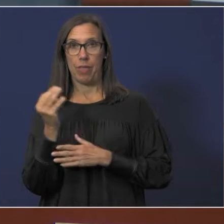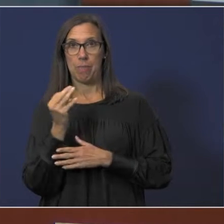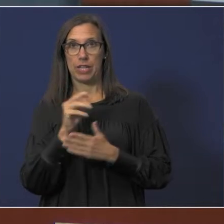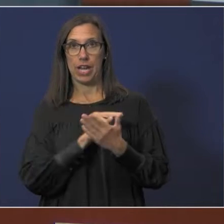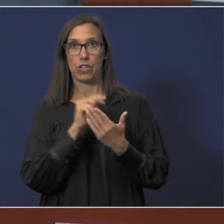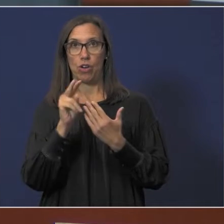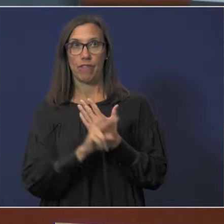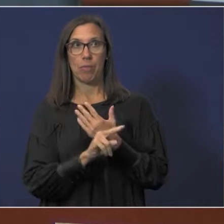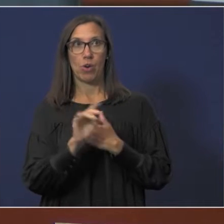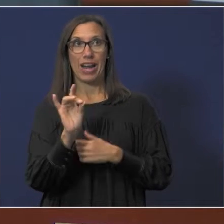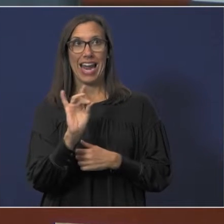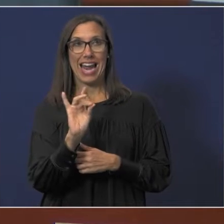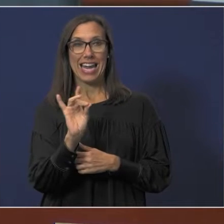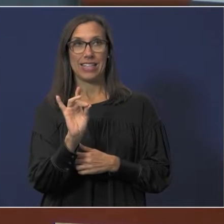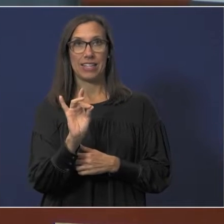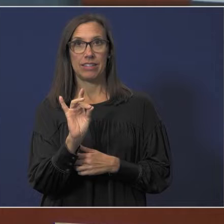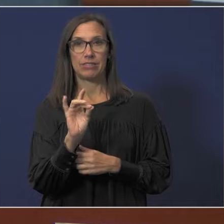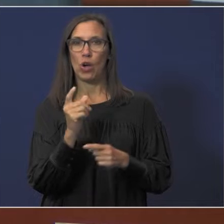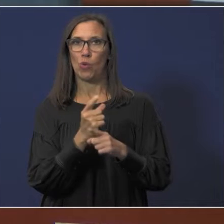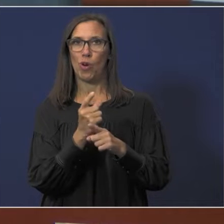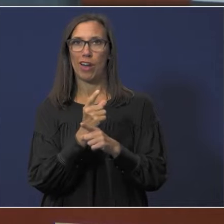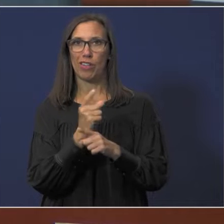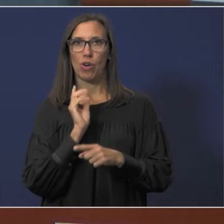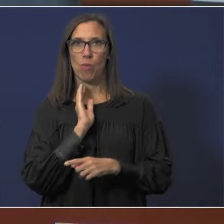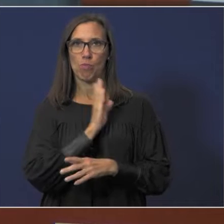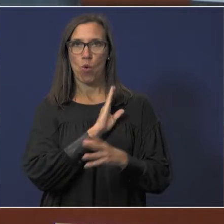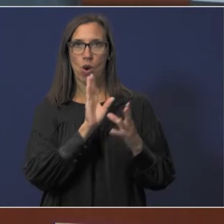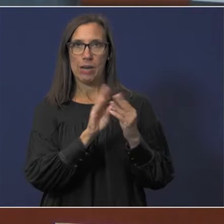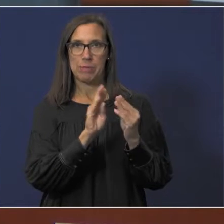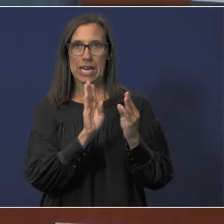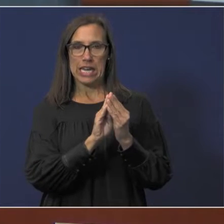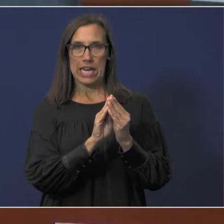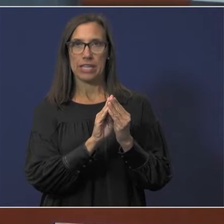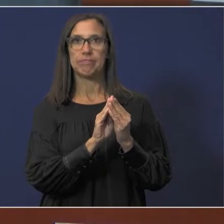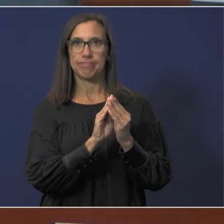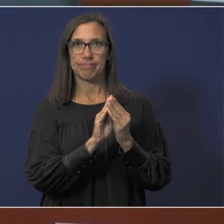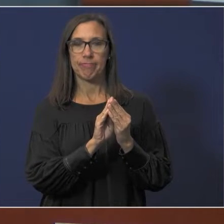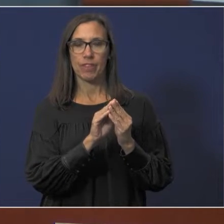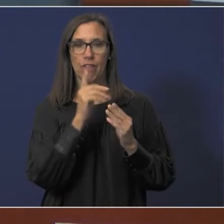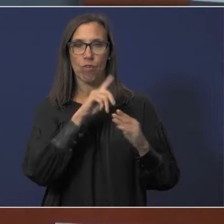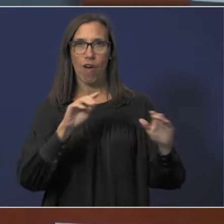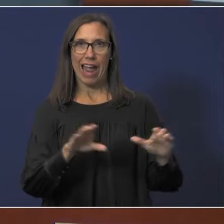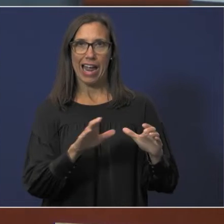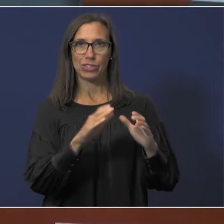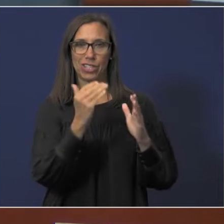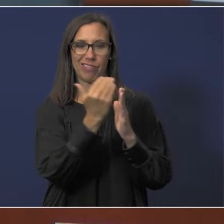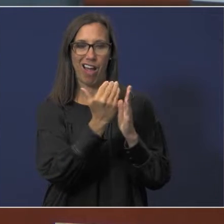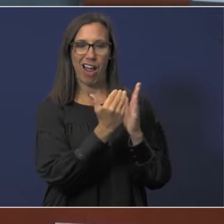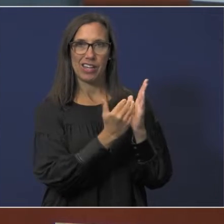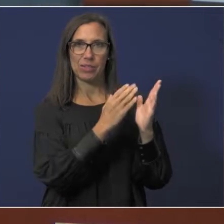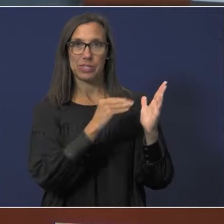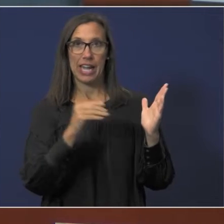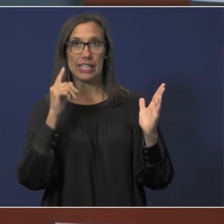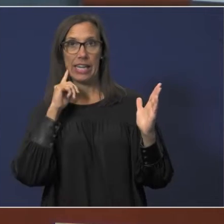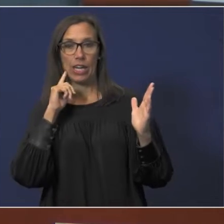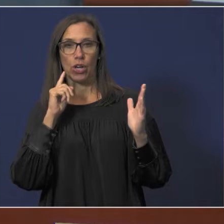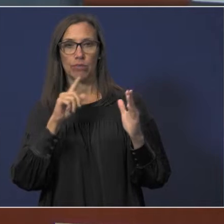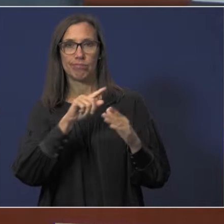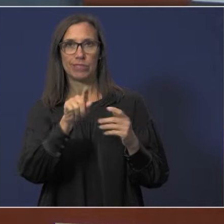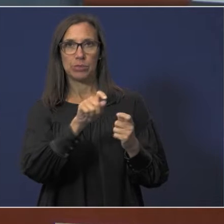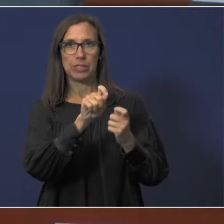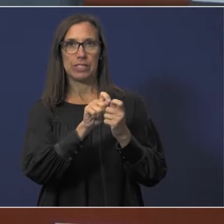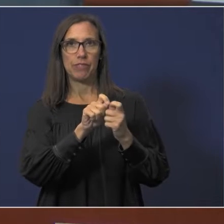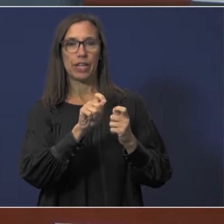November 8th, 2021 regular board meeting agenda designated as action items and to hear designated reports and